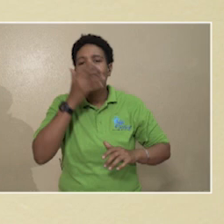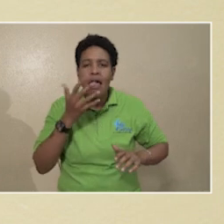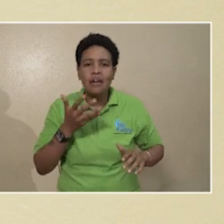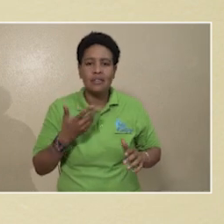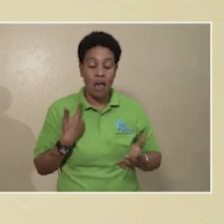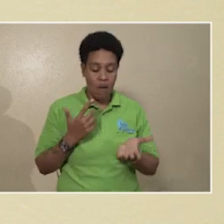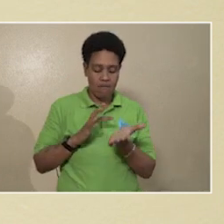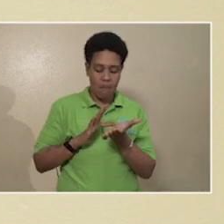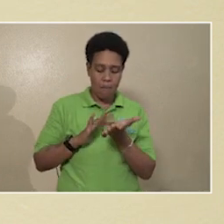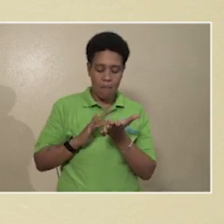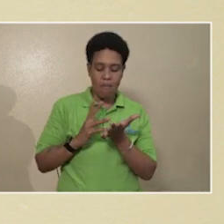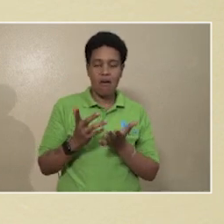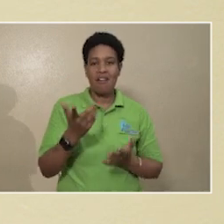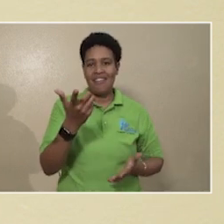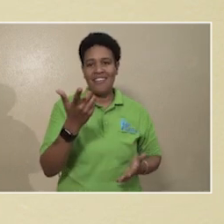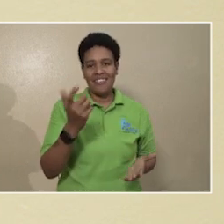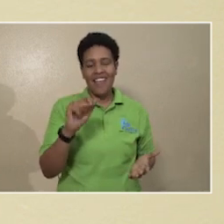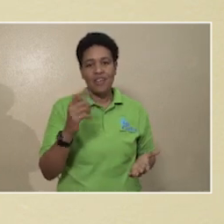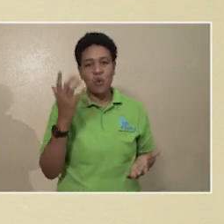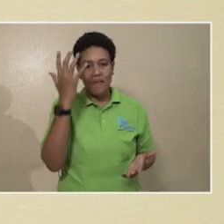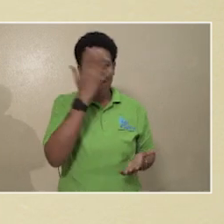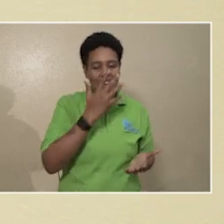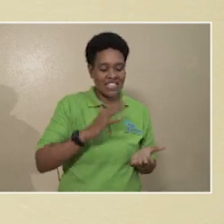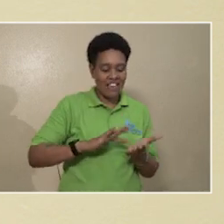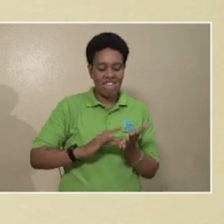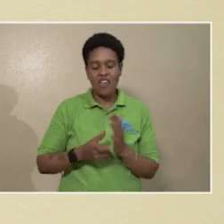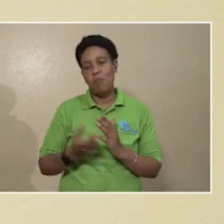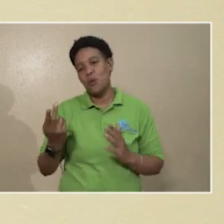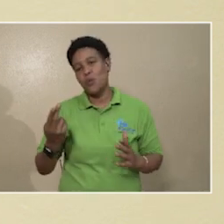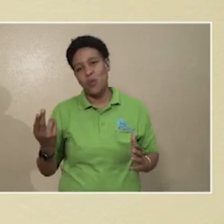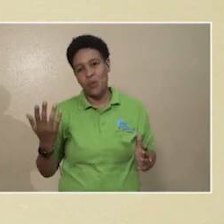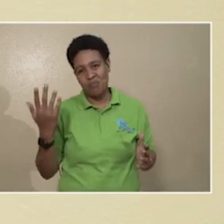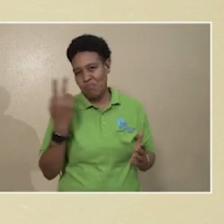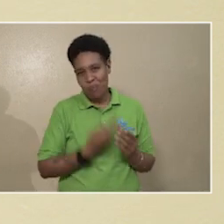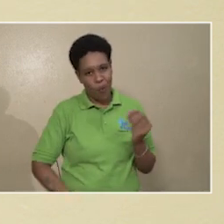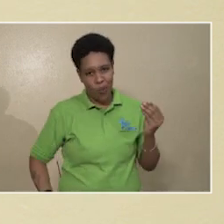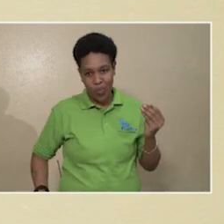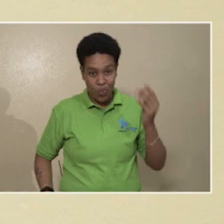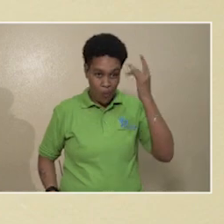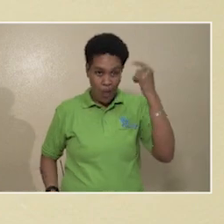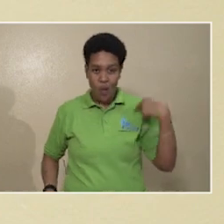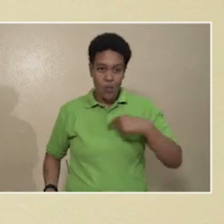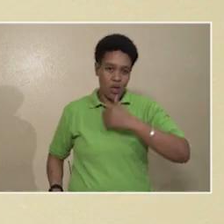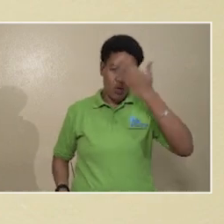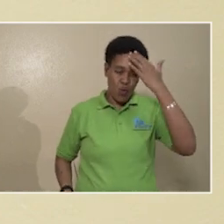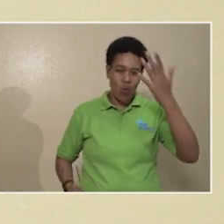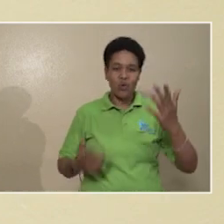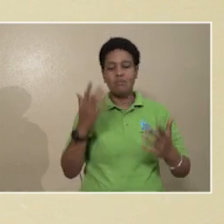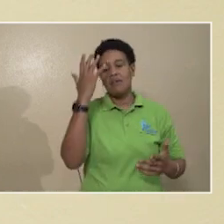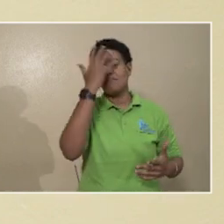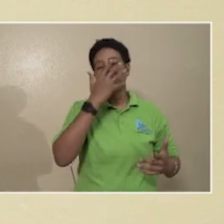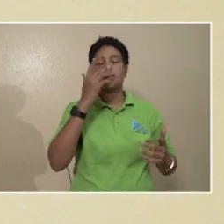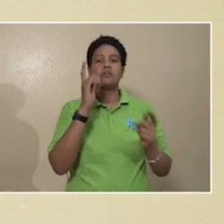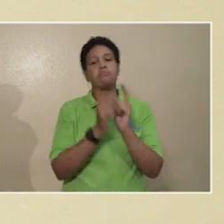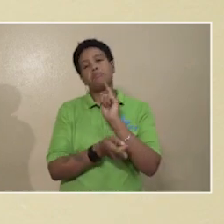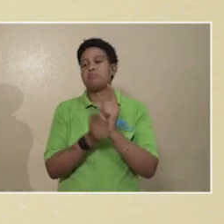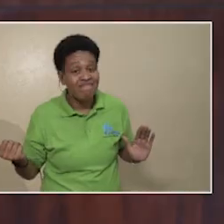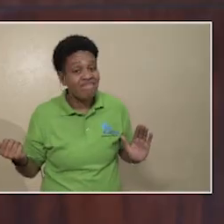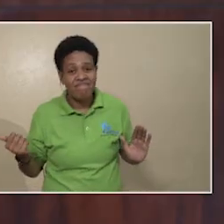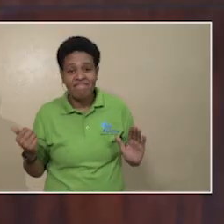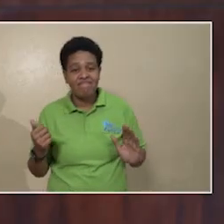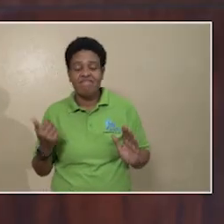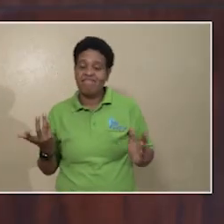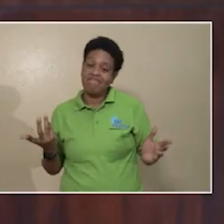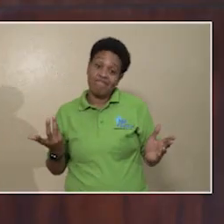why we are using facial and fingerprint, because we know you may experience changes there. All right, a